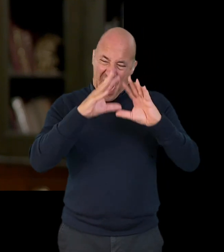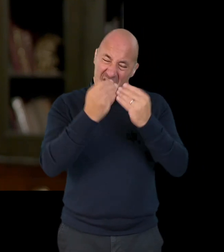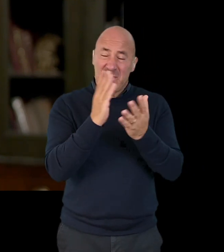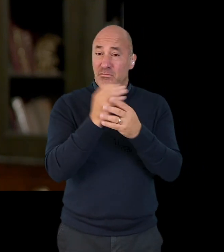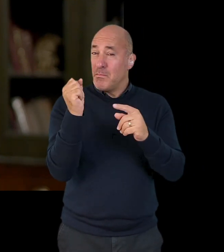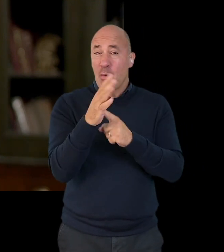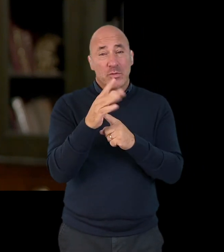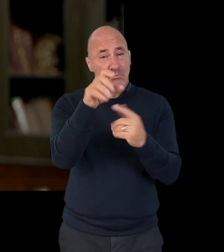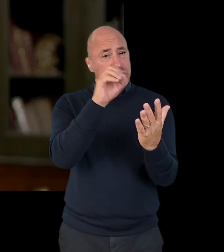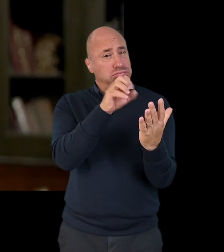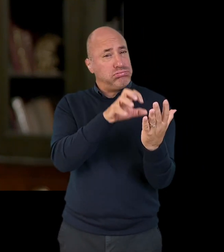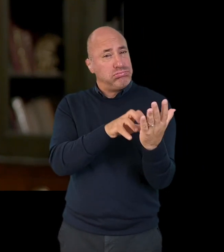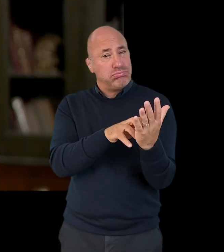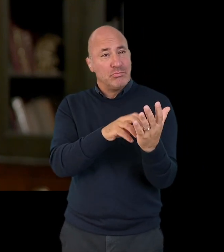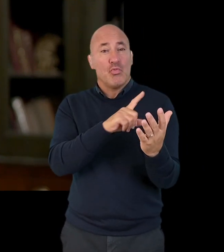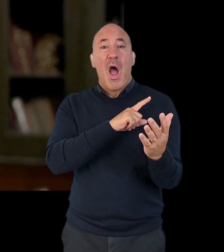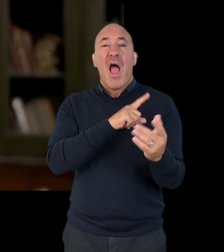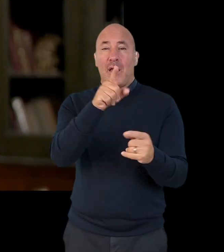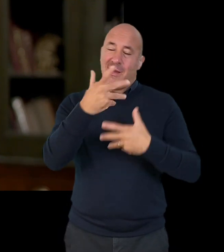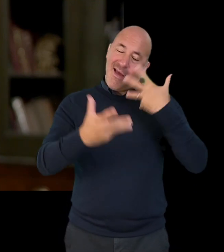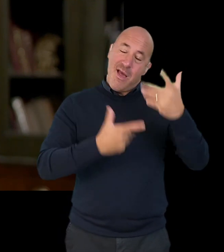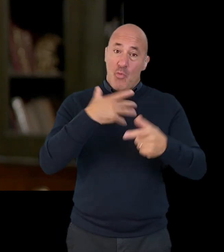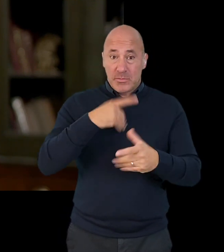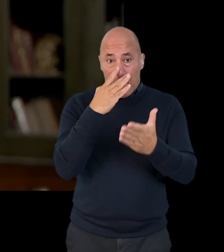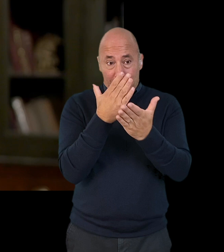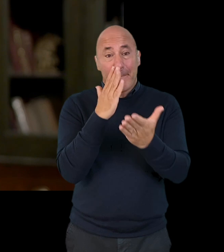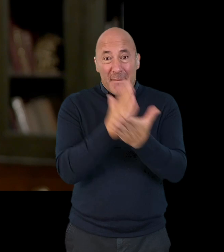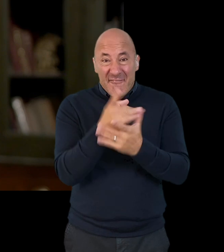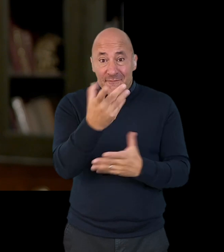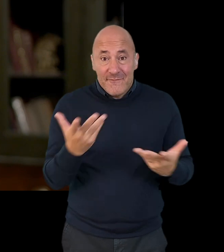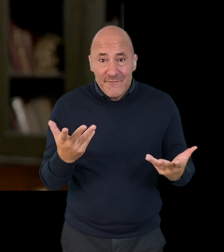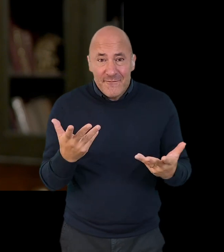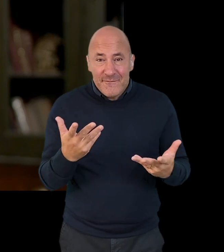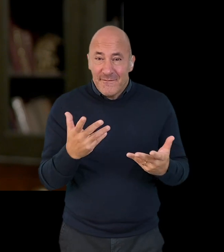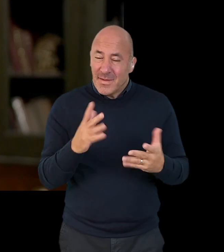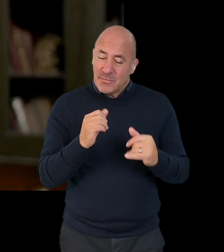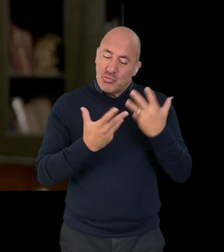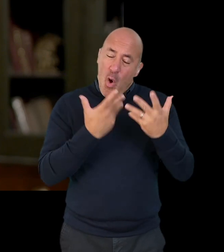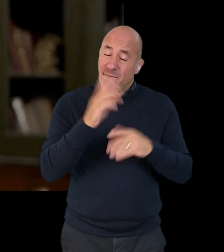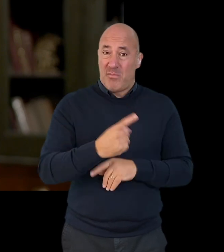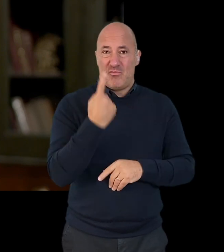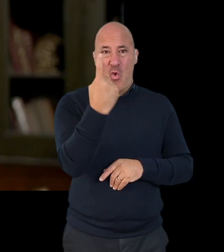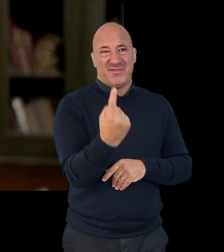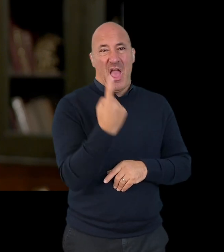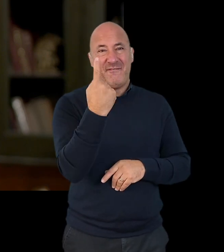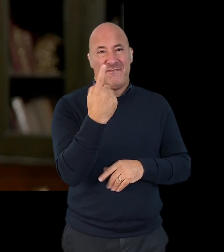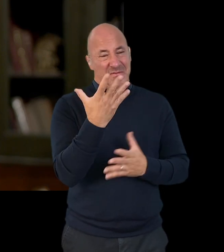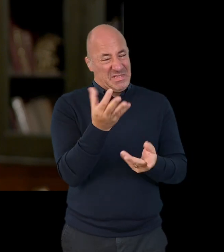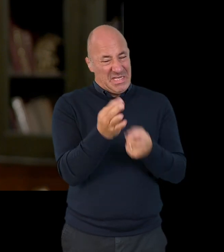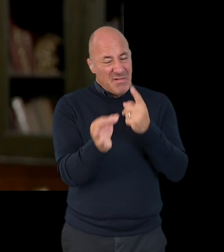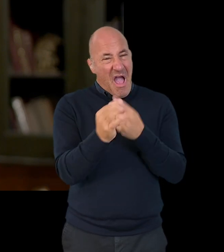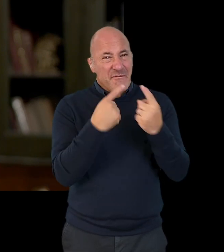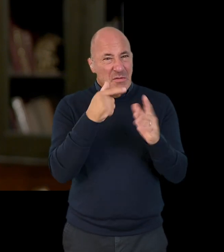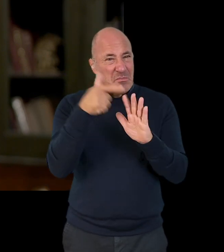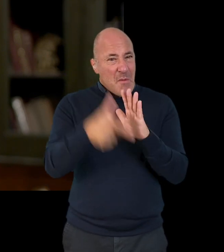And all those things are really important because if someone's going to believe you when you tell your story, it has to be